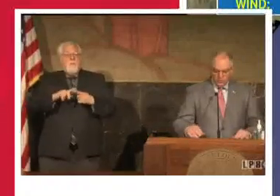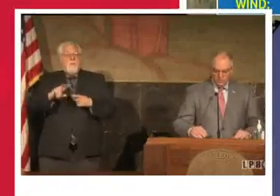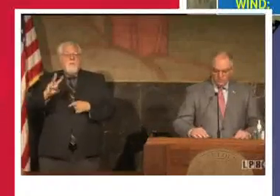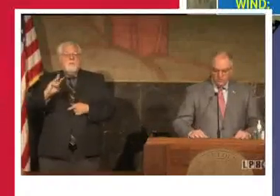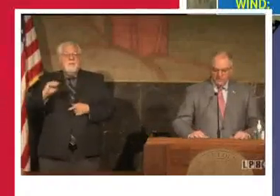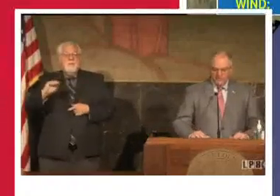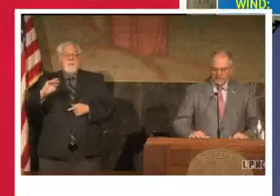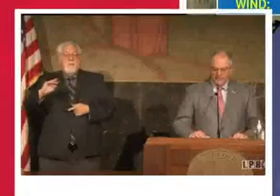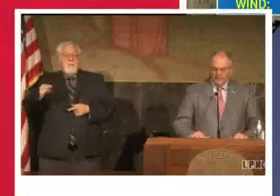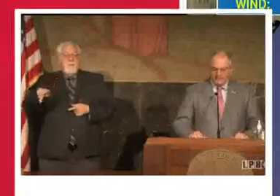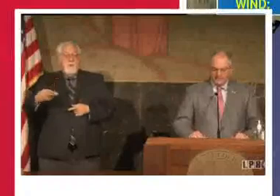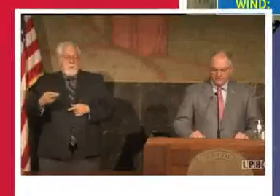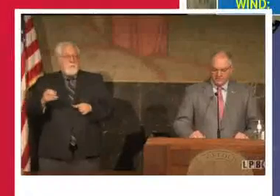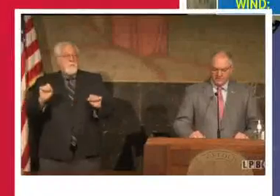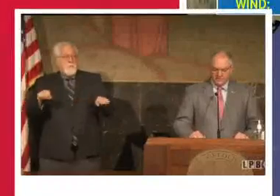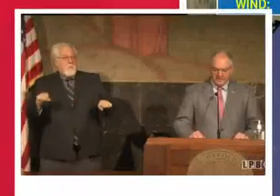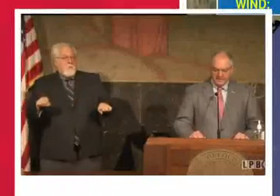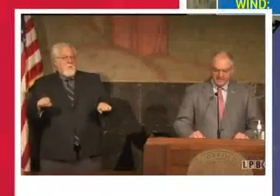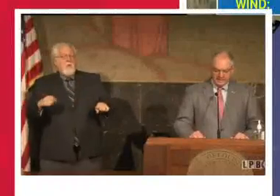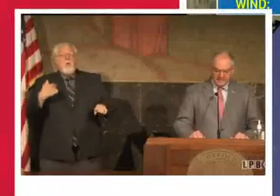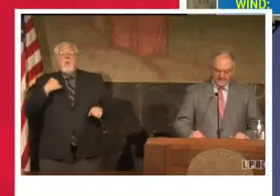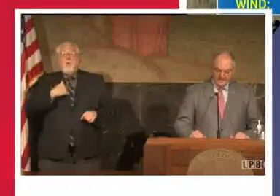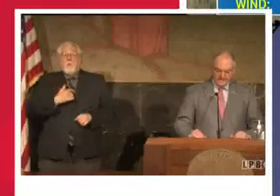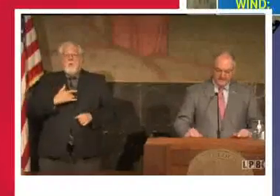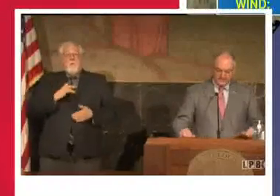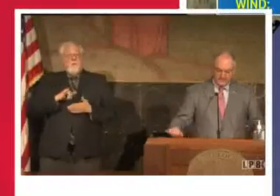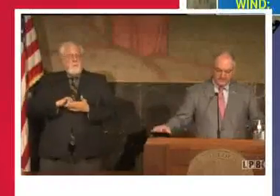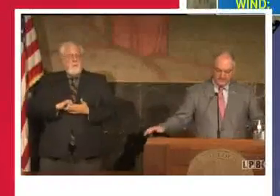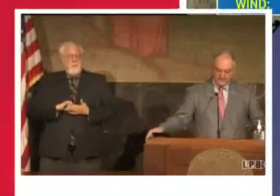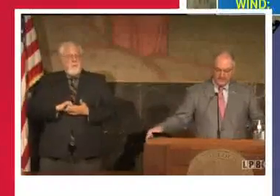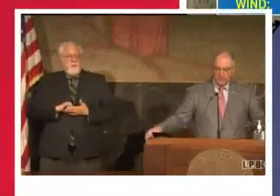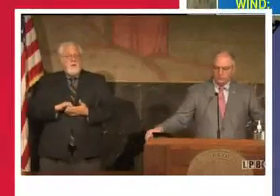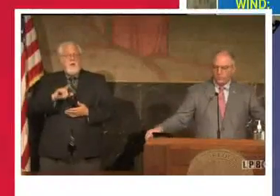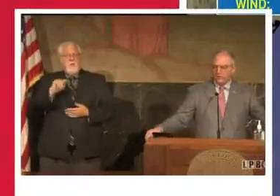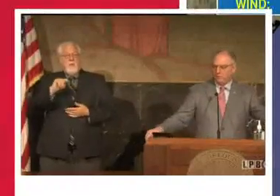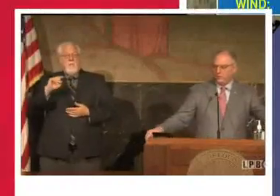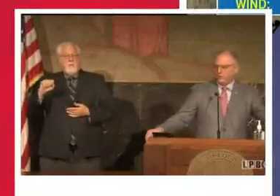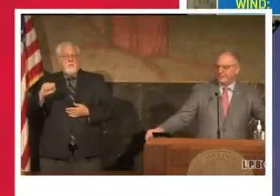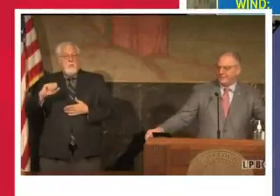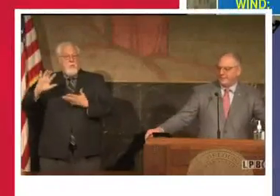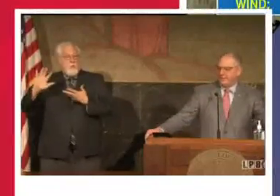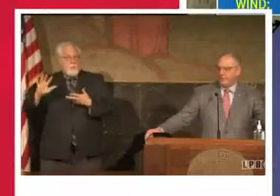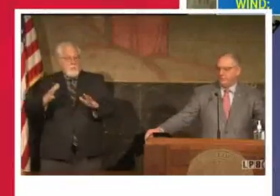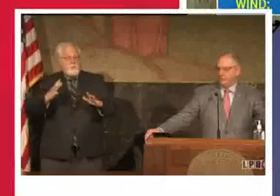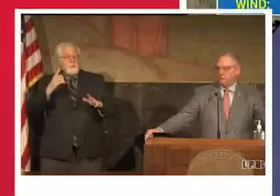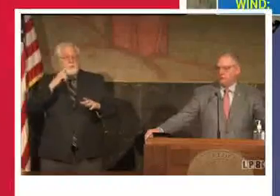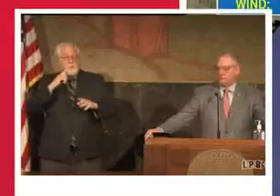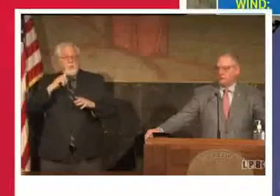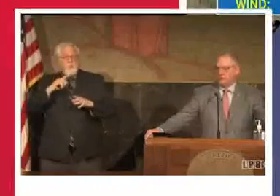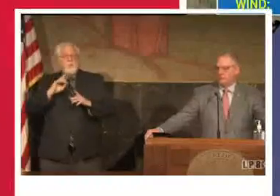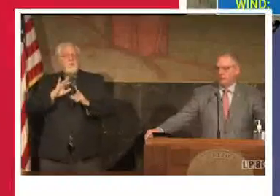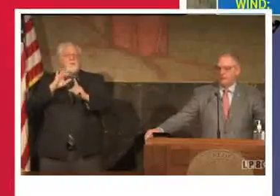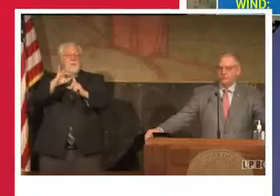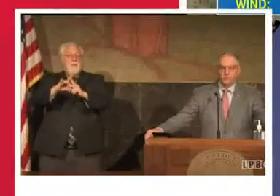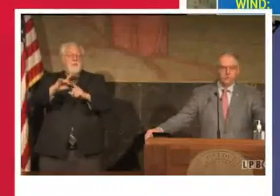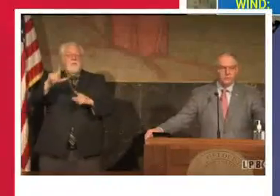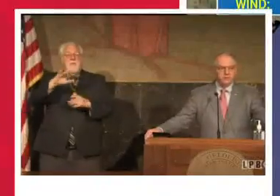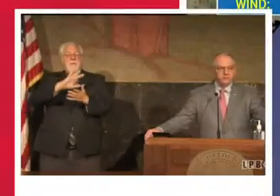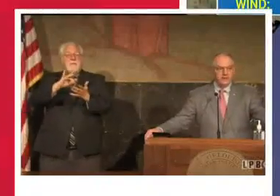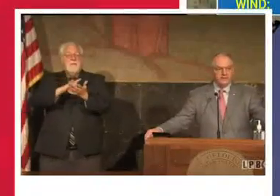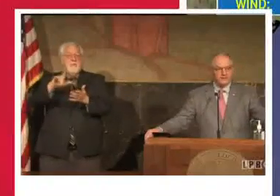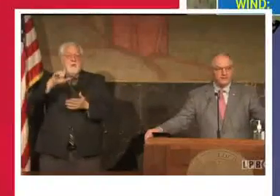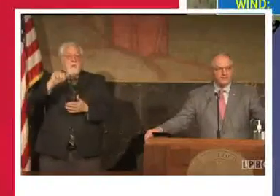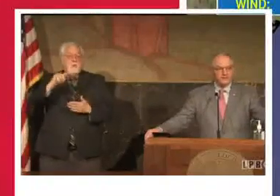We do believe, based on current modeling, that tropical storm force winds will extend into central and perhaps north